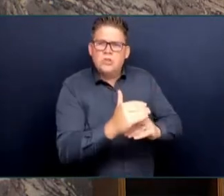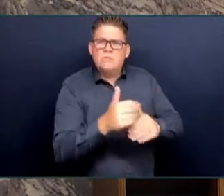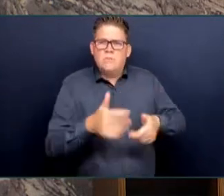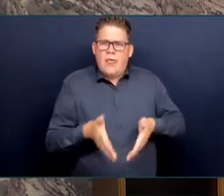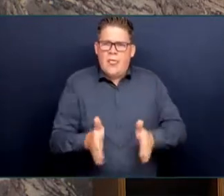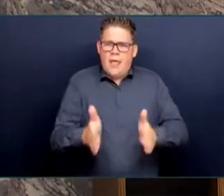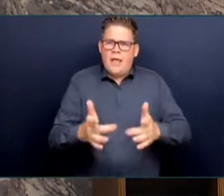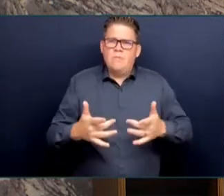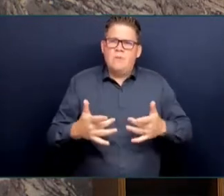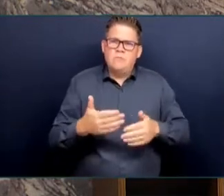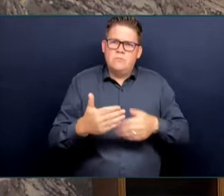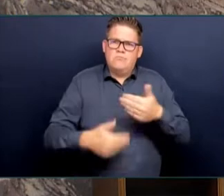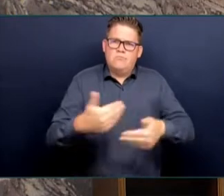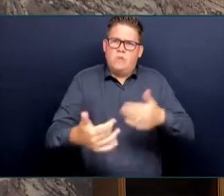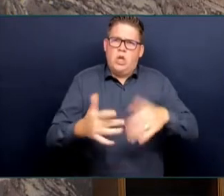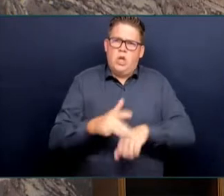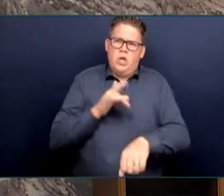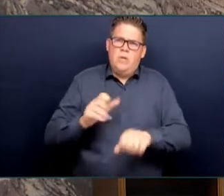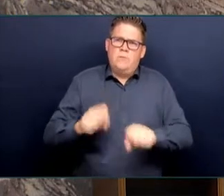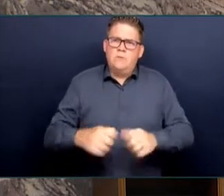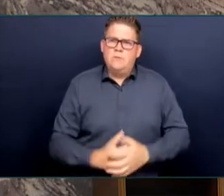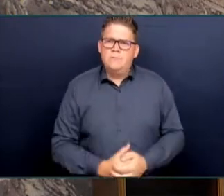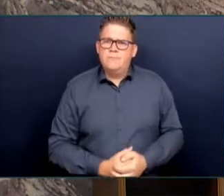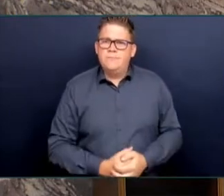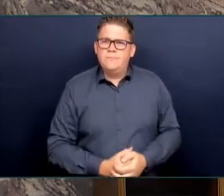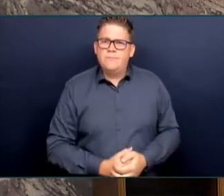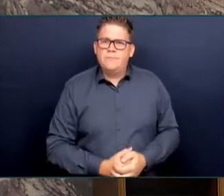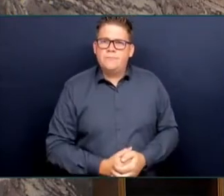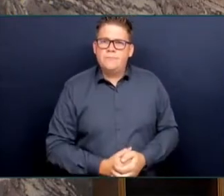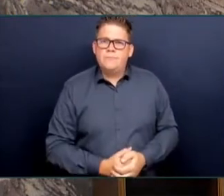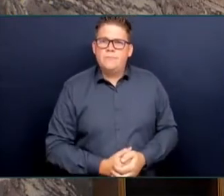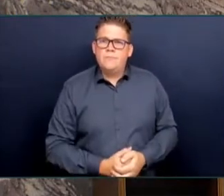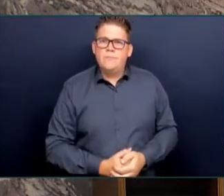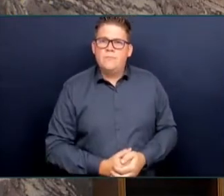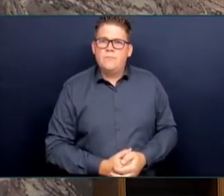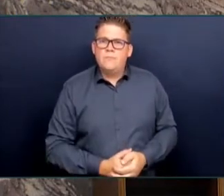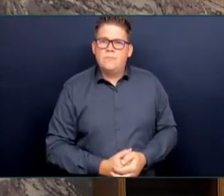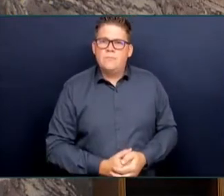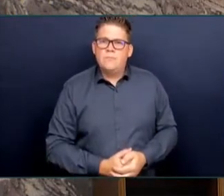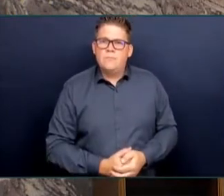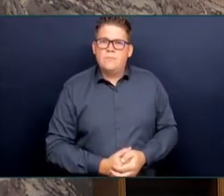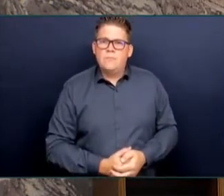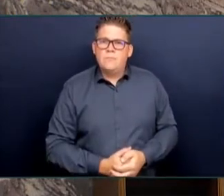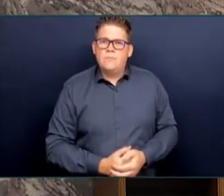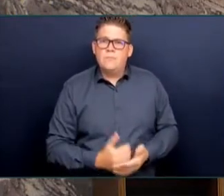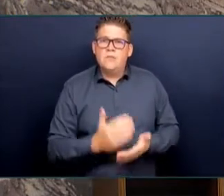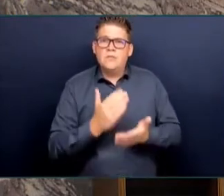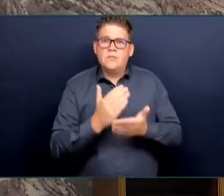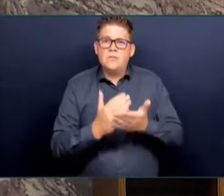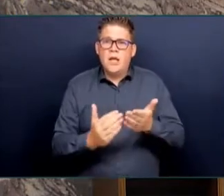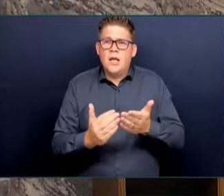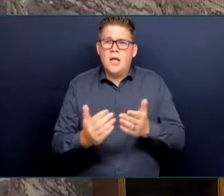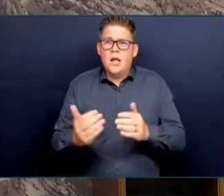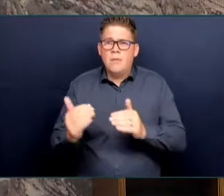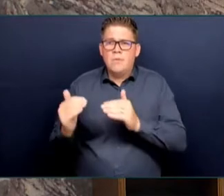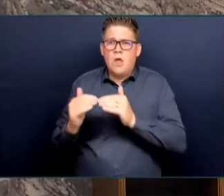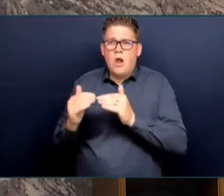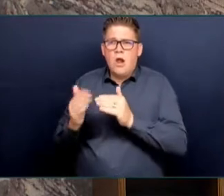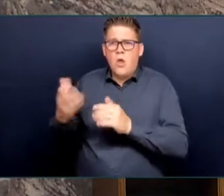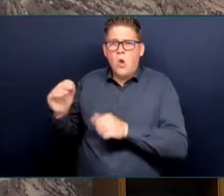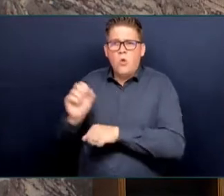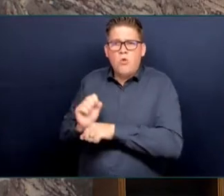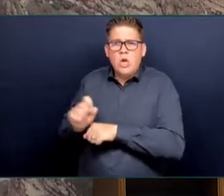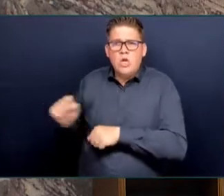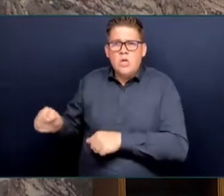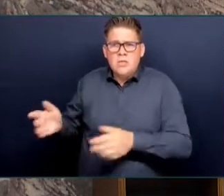at the time and guess what? Several of those colleagues are now colleagues with him and they serve here in this chamber today. The Minister of Mental Health and Addictions,